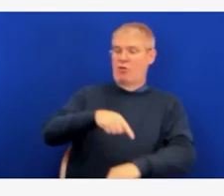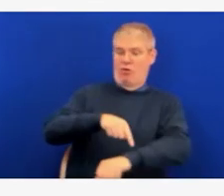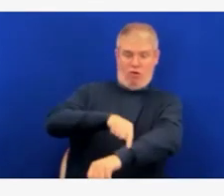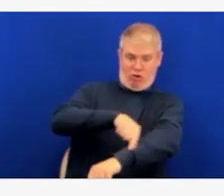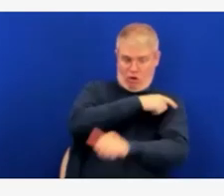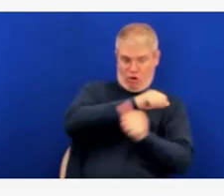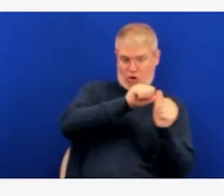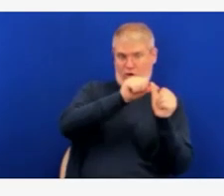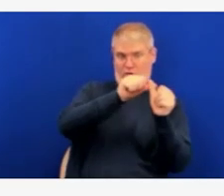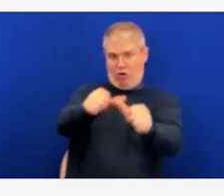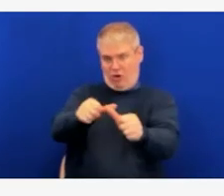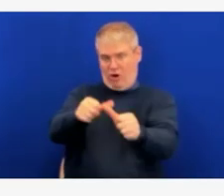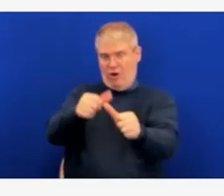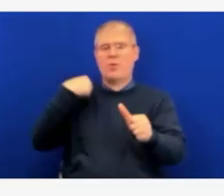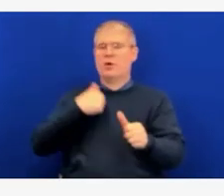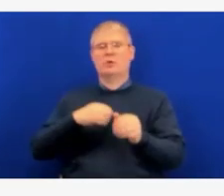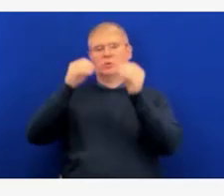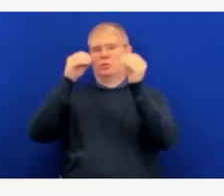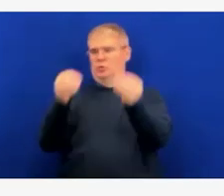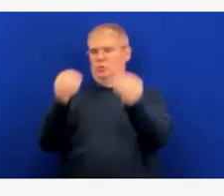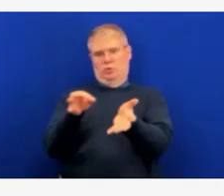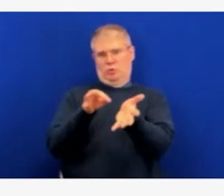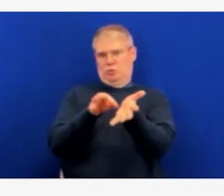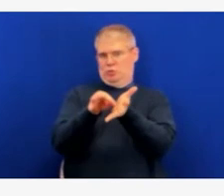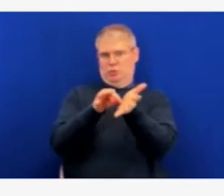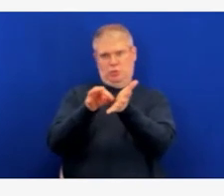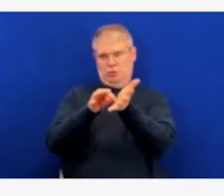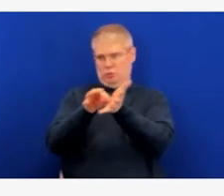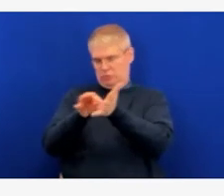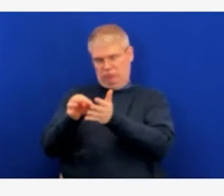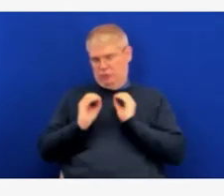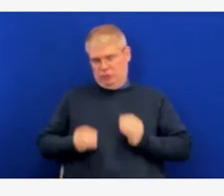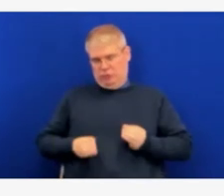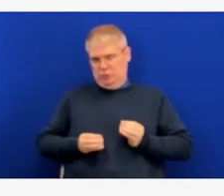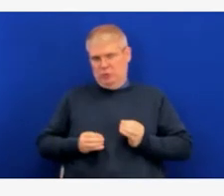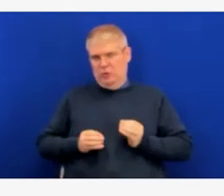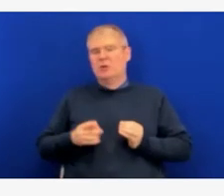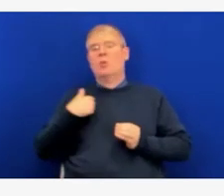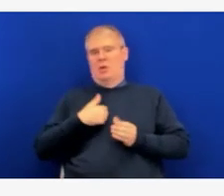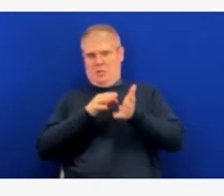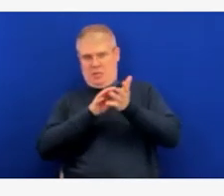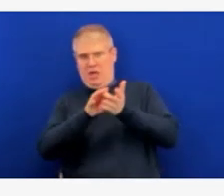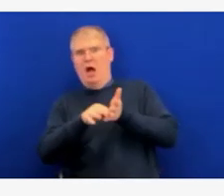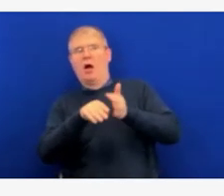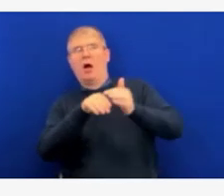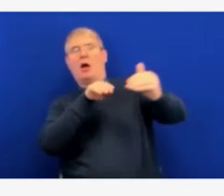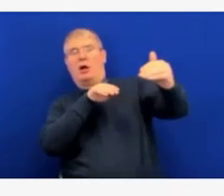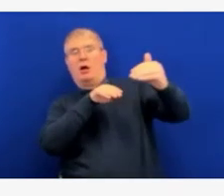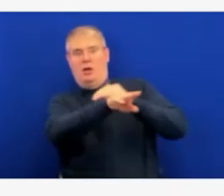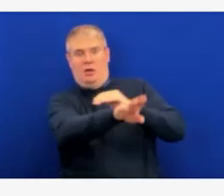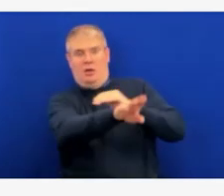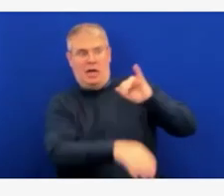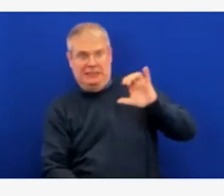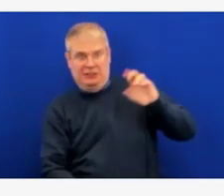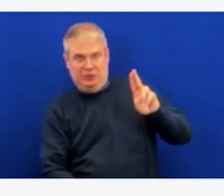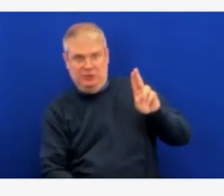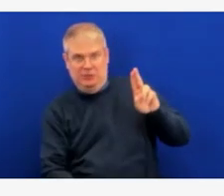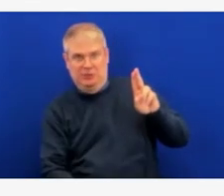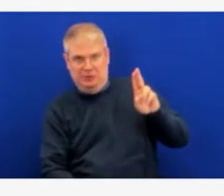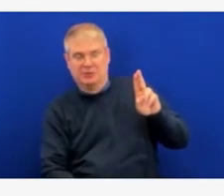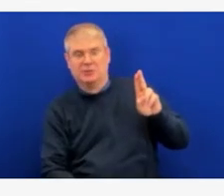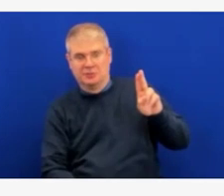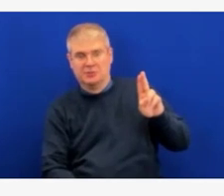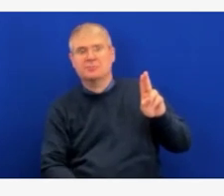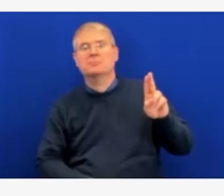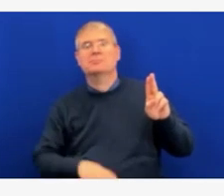There are some areas in the country that are doing very specific studies to gather information